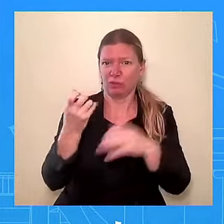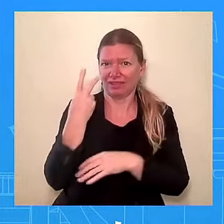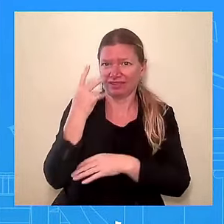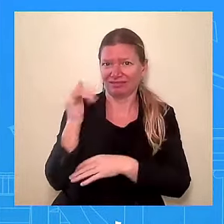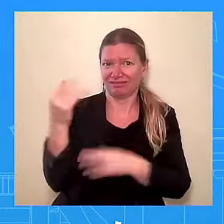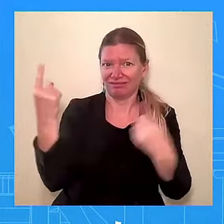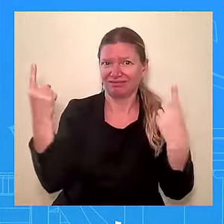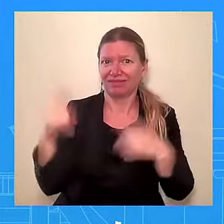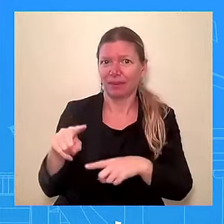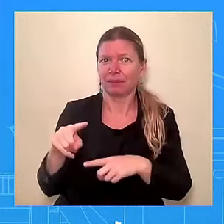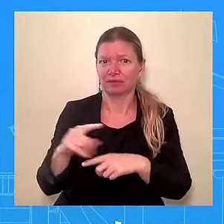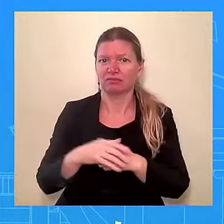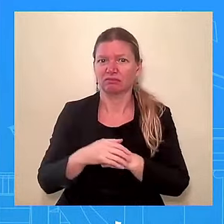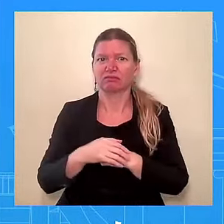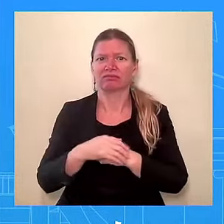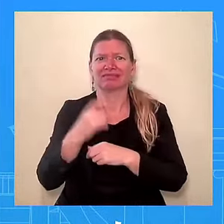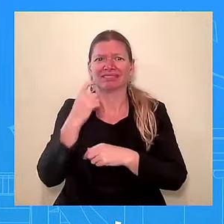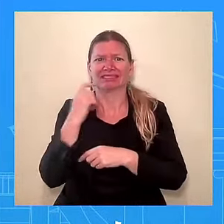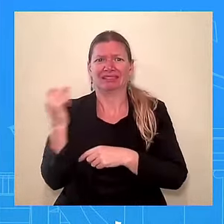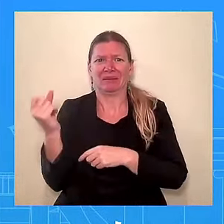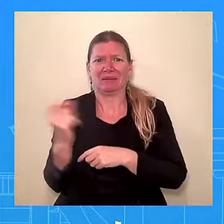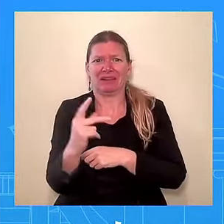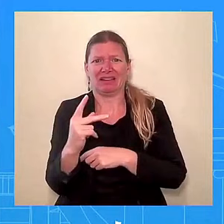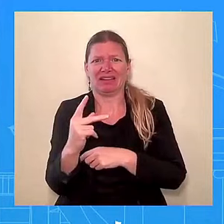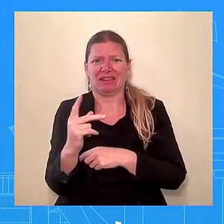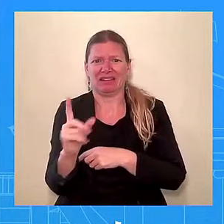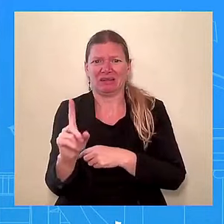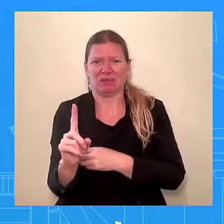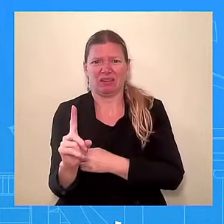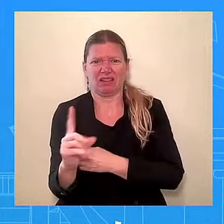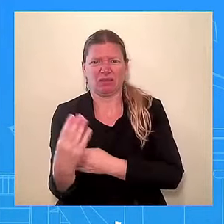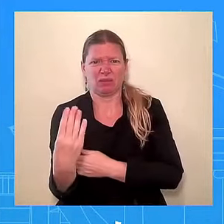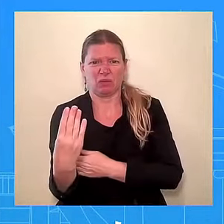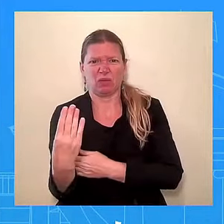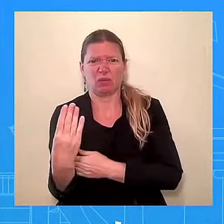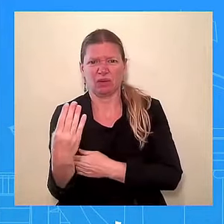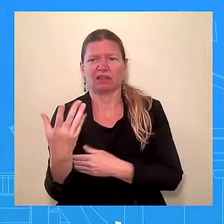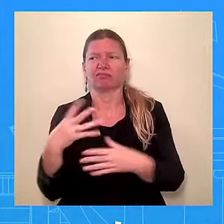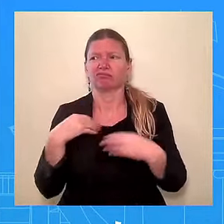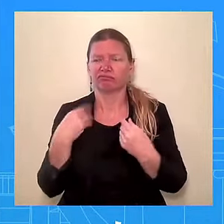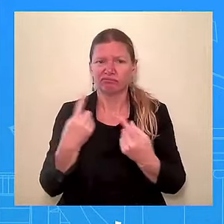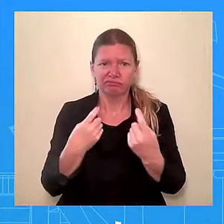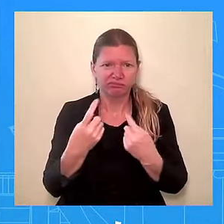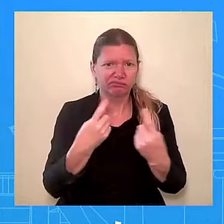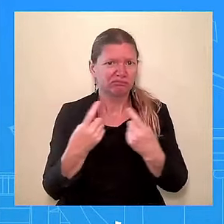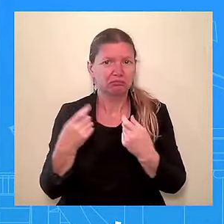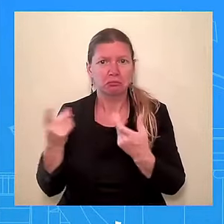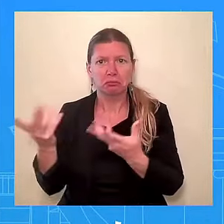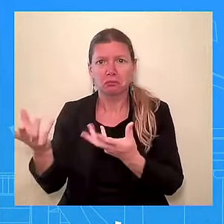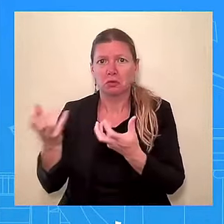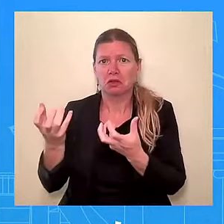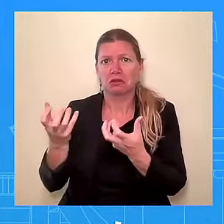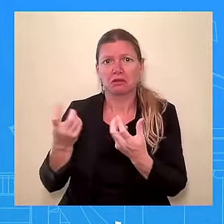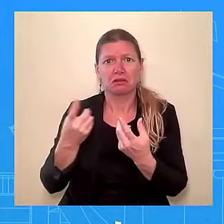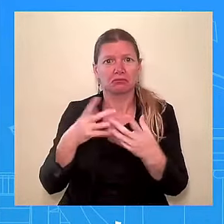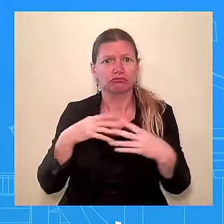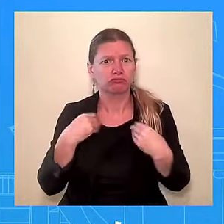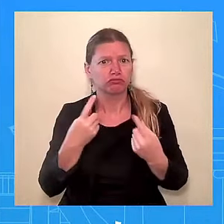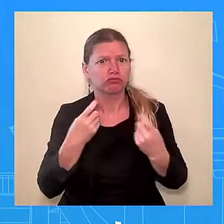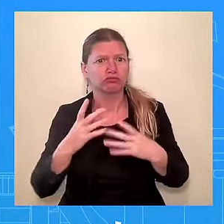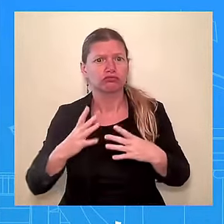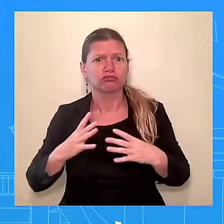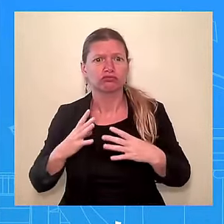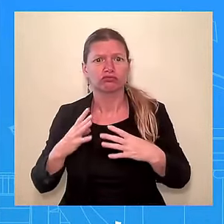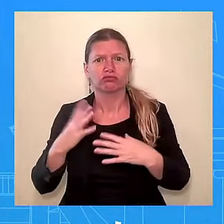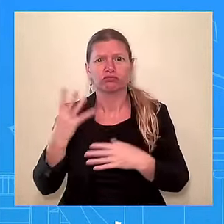questions. That was something that he wanted to do. Took a couple of questions from press. We were out for about 12 hours. He continues to